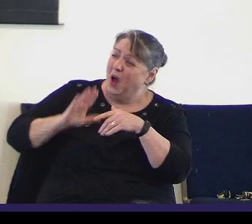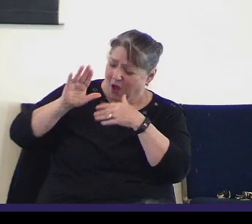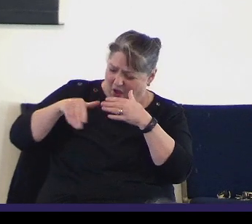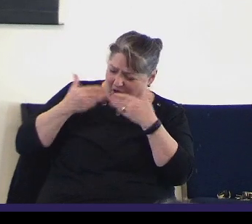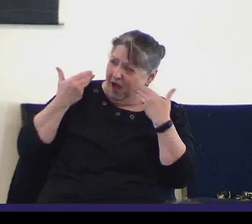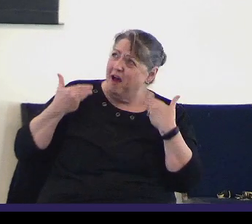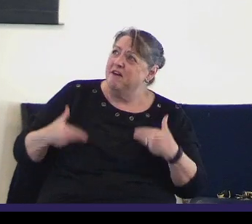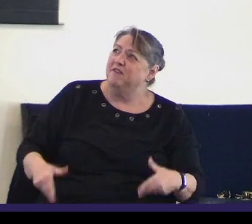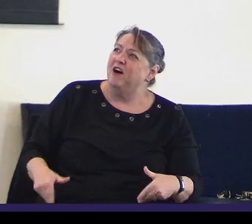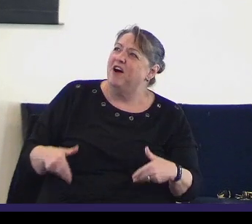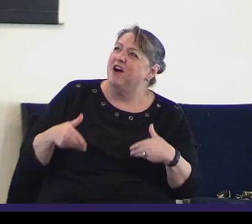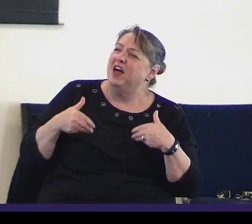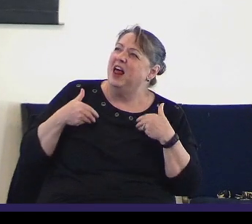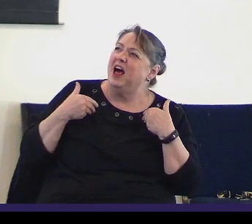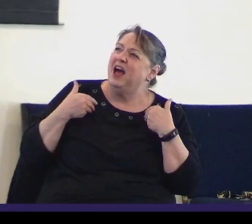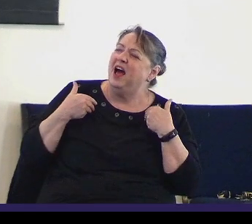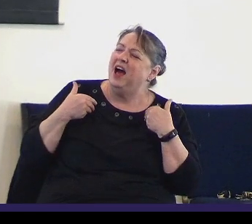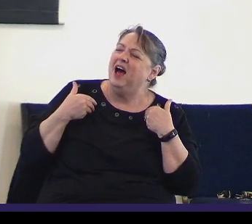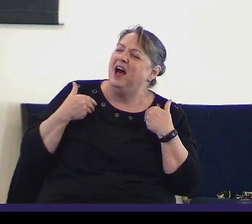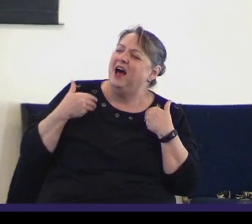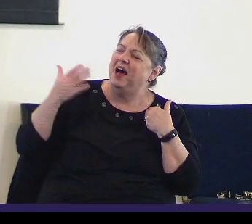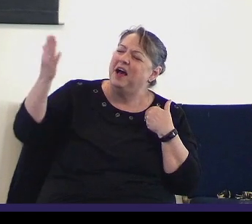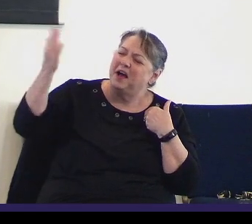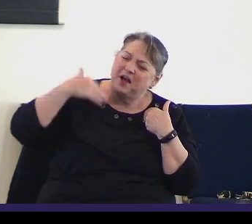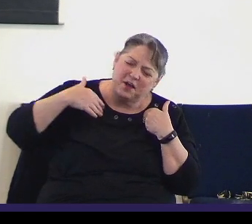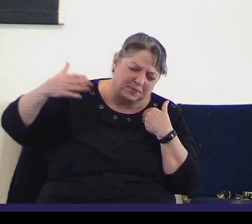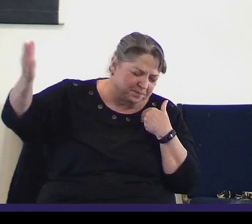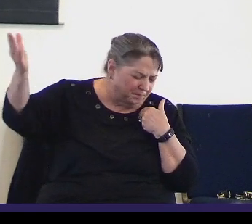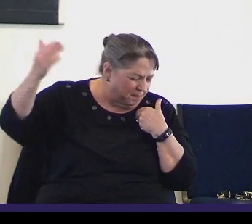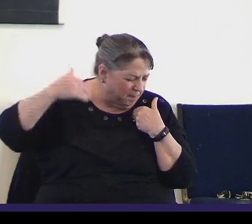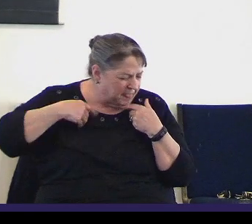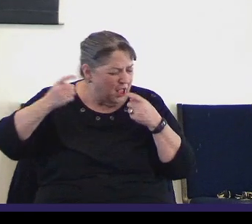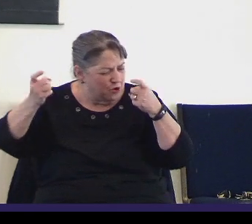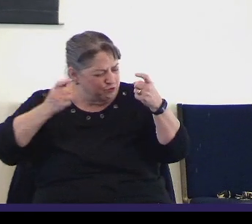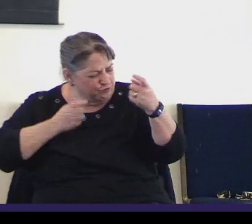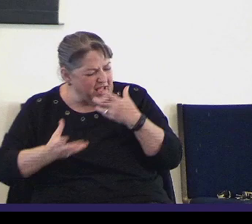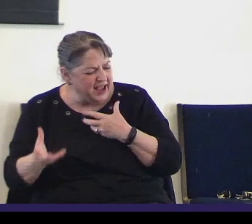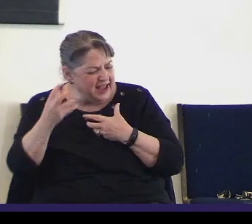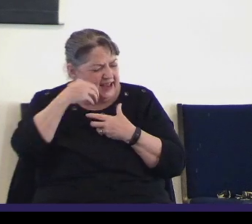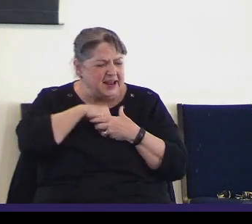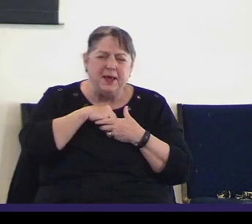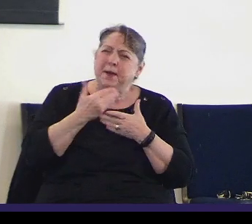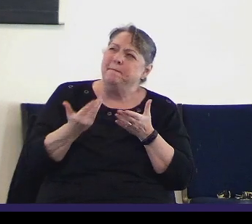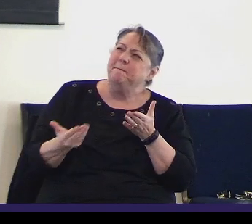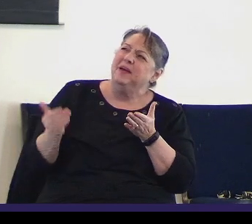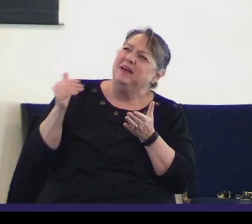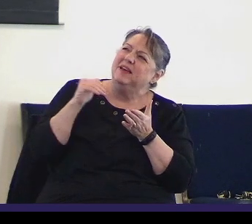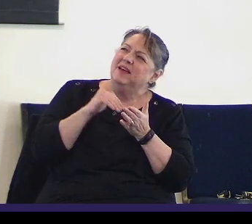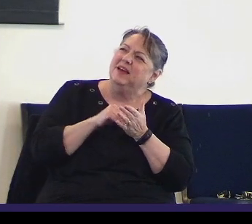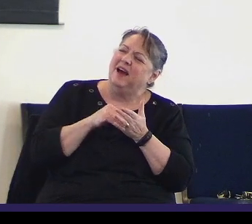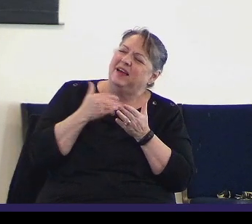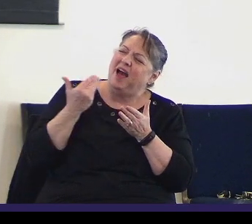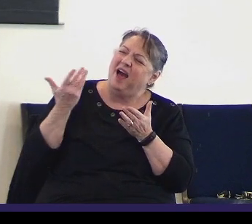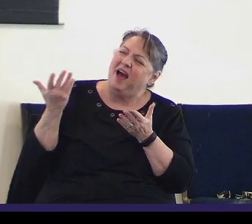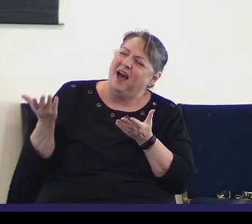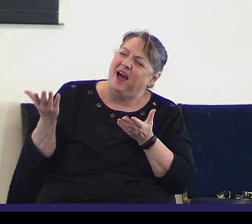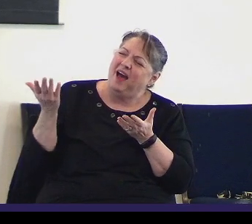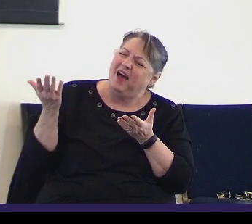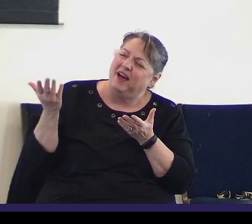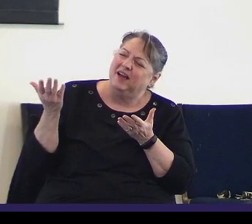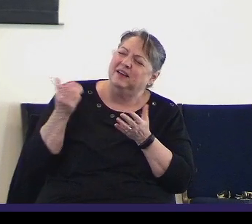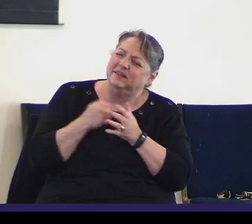Lord of all I am, so won't you reign in me again.